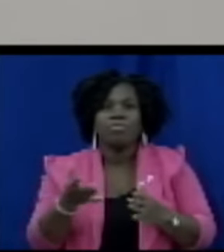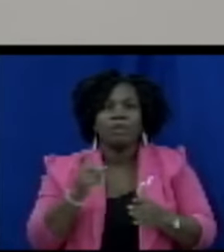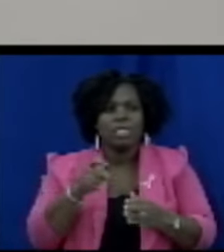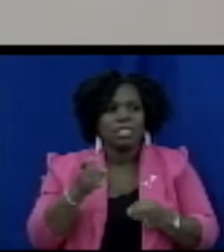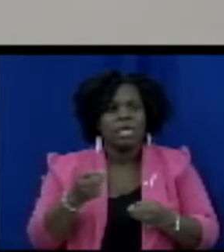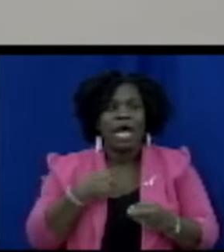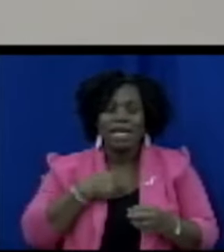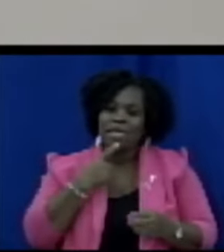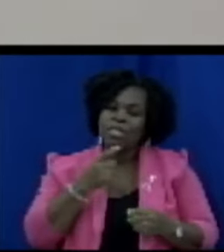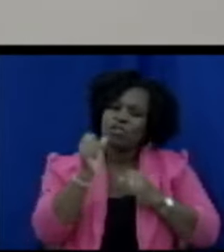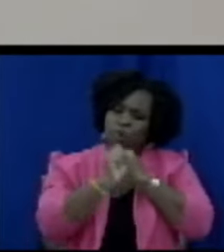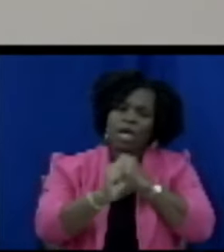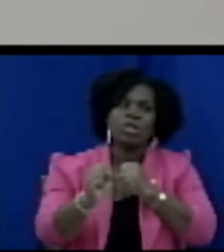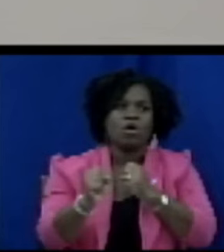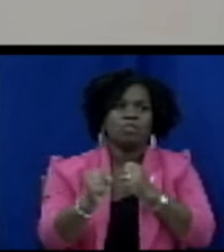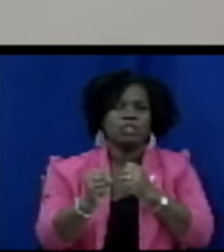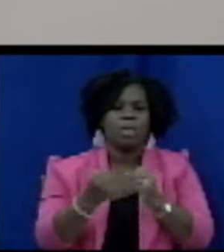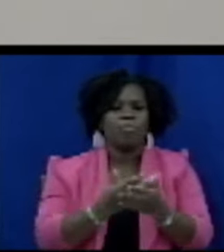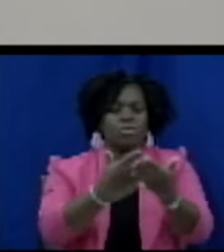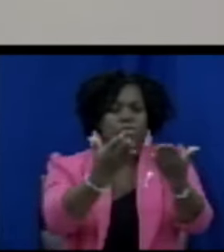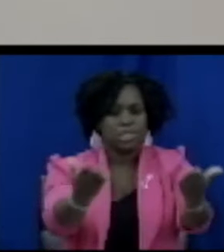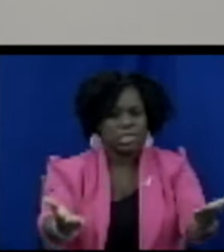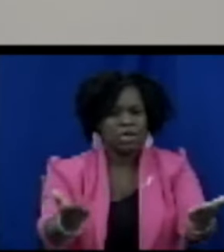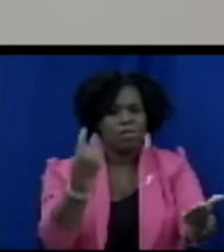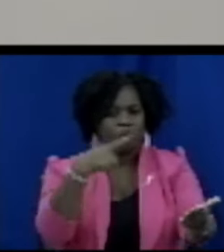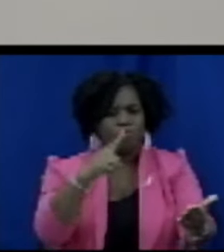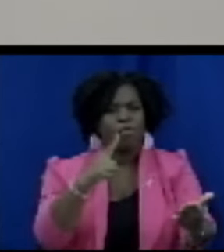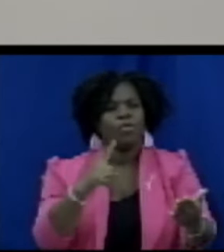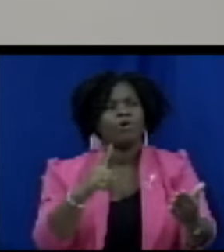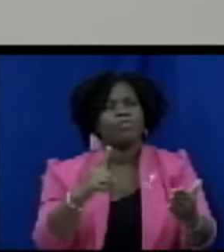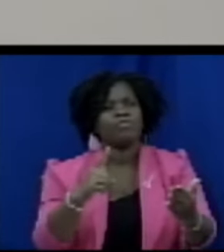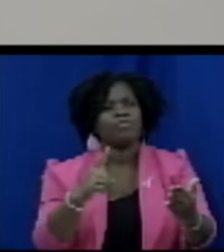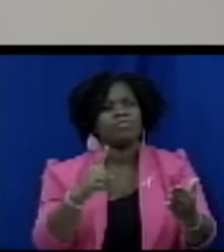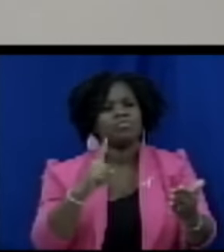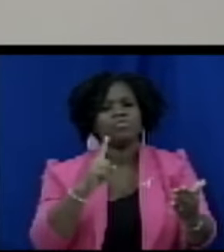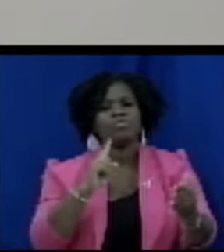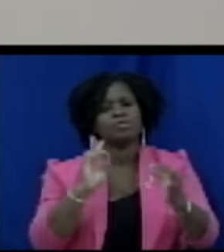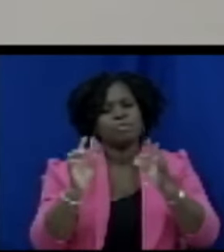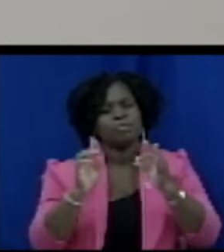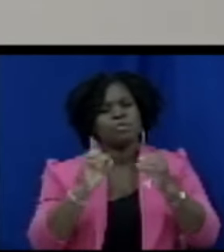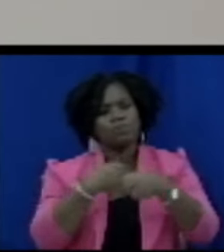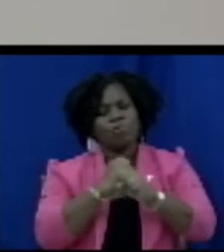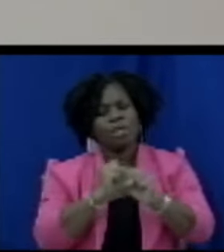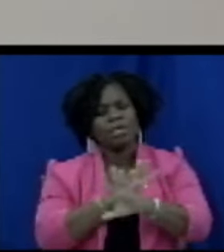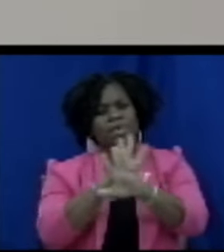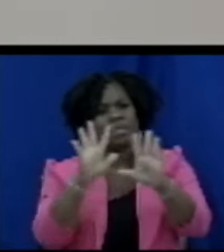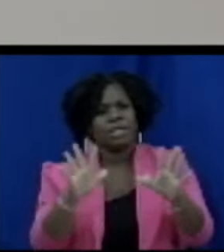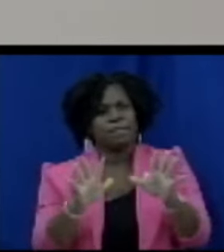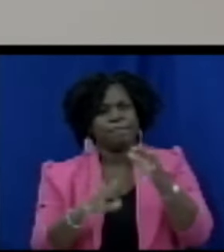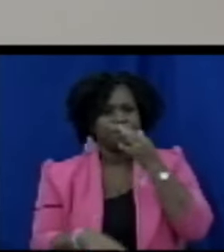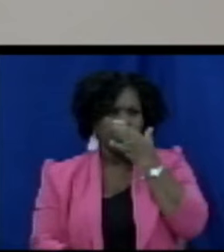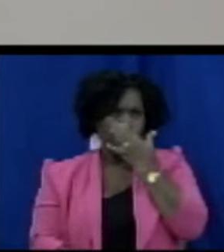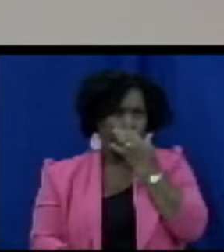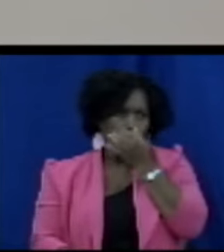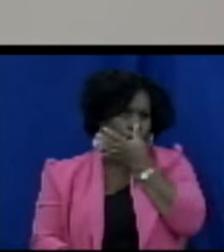to be addressed if it can be addressed whether to the or at some point or the other but it must be looked at that way